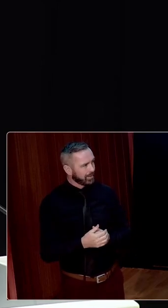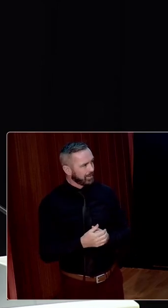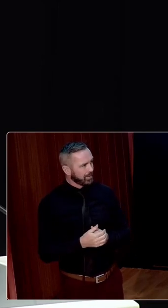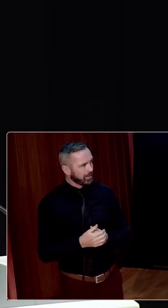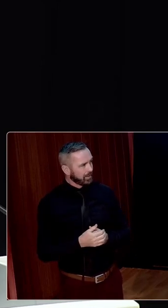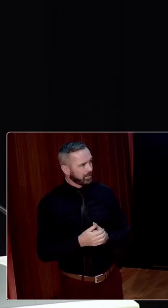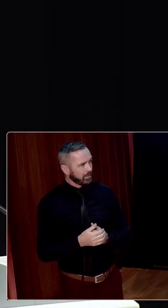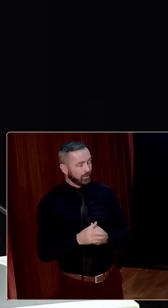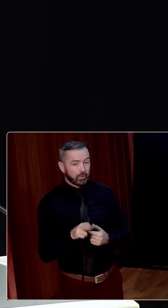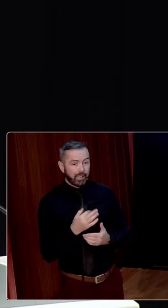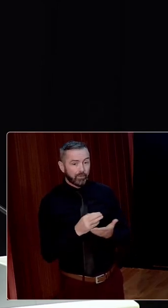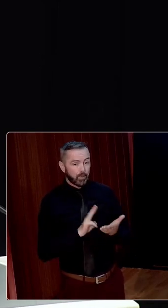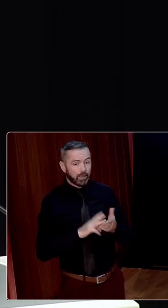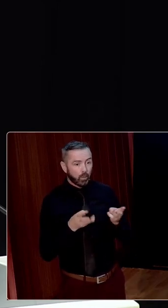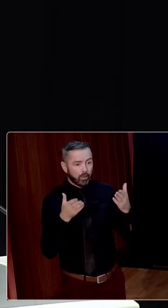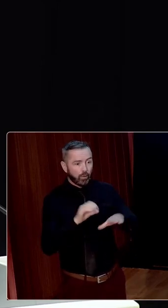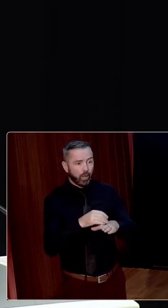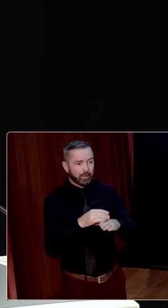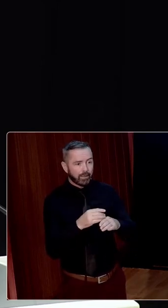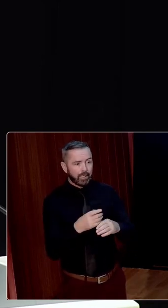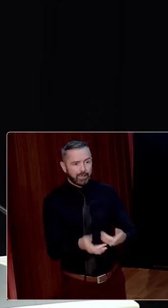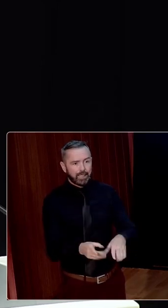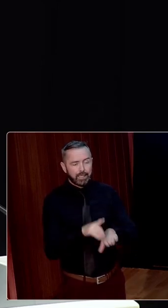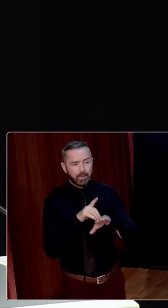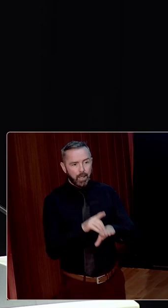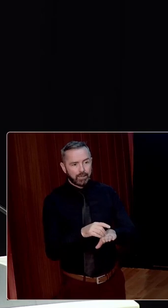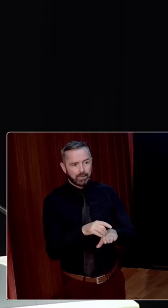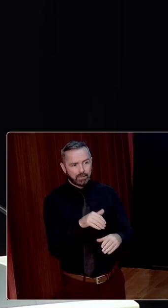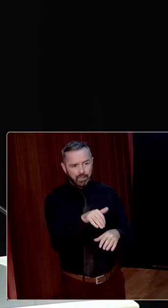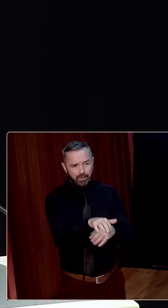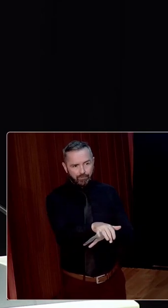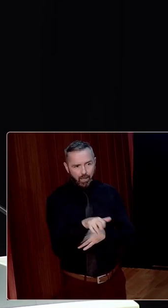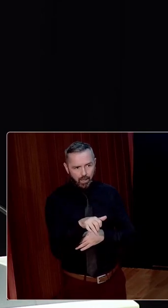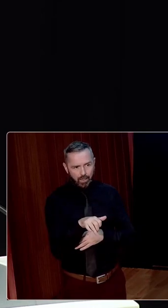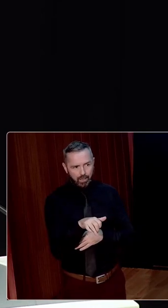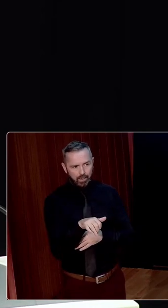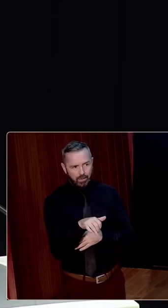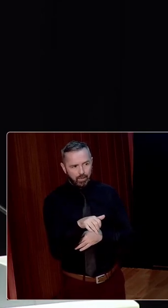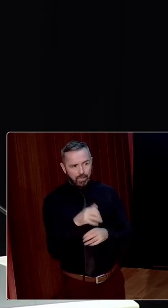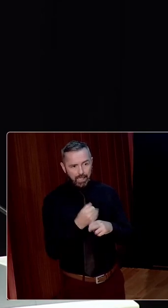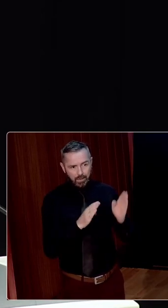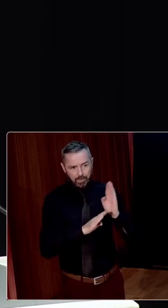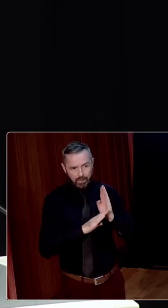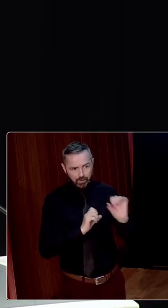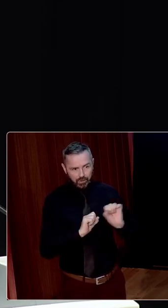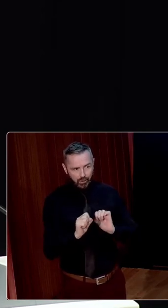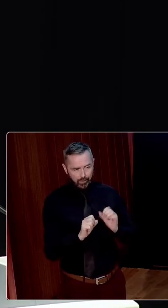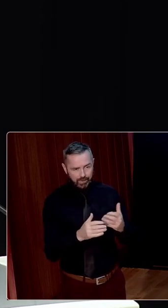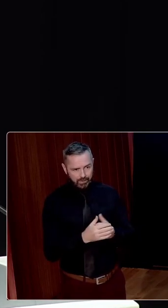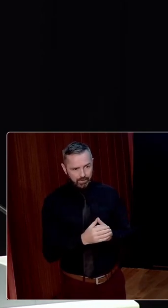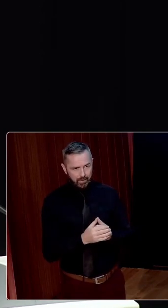left, I want to focus on the dependence files in the military service pensions collection. So, I want to start by thanking